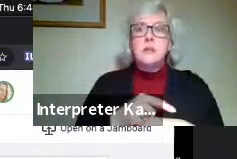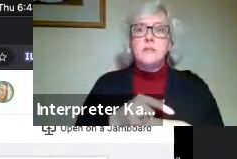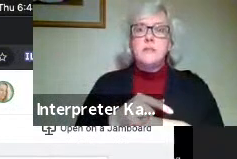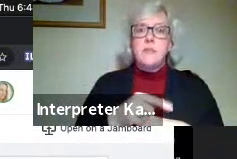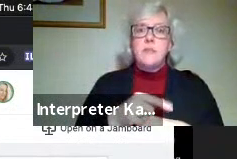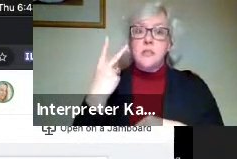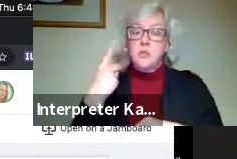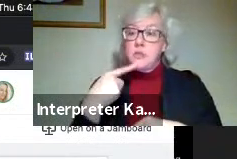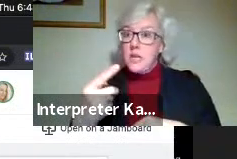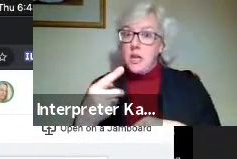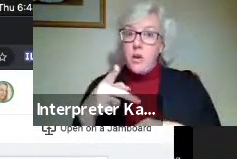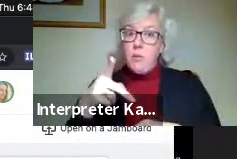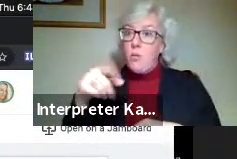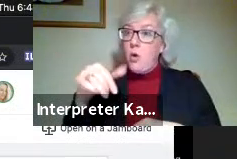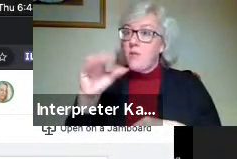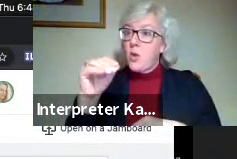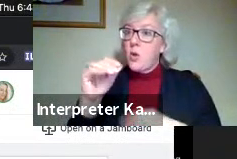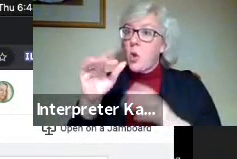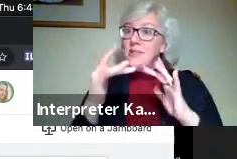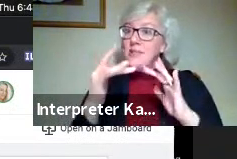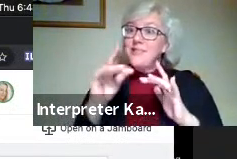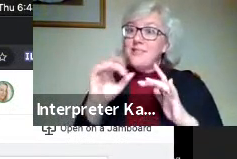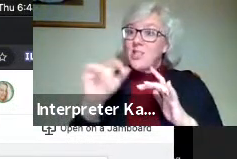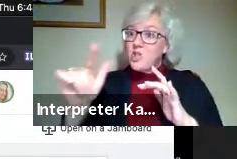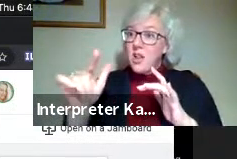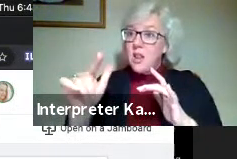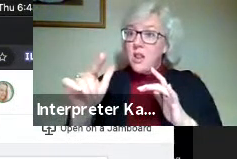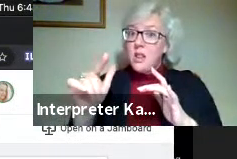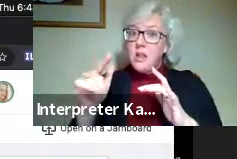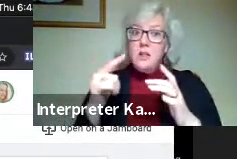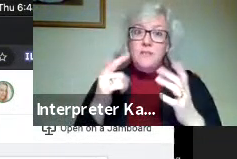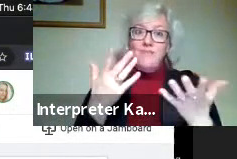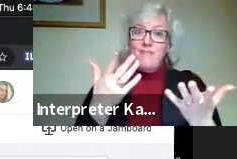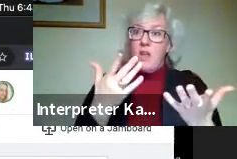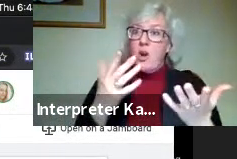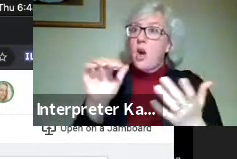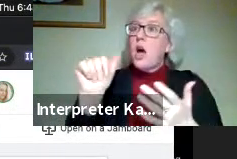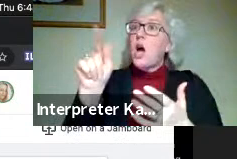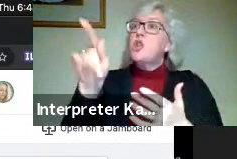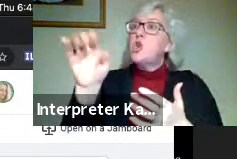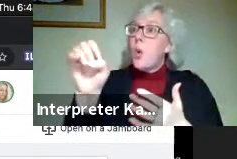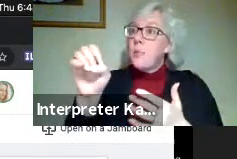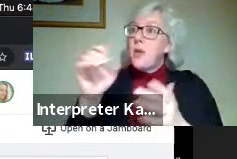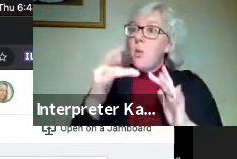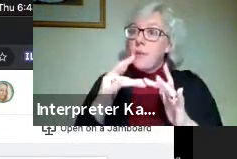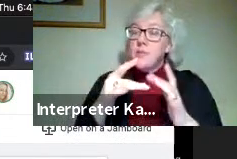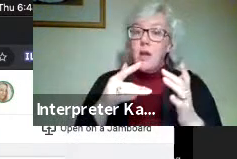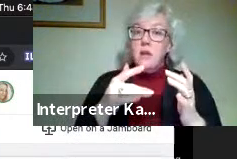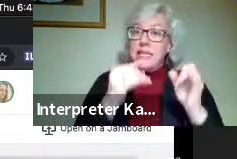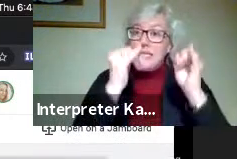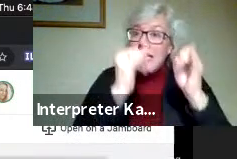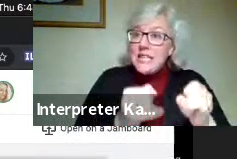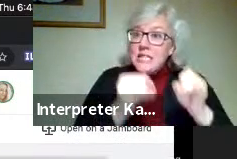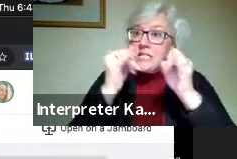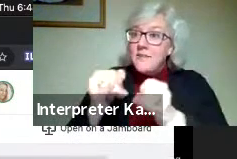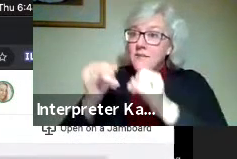And as you said, this year, it's the digital, the Behance and or their Adobe portfolio websites and individual websites.